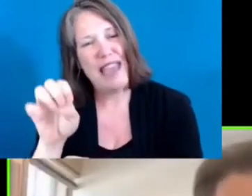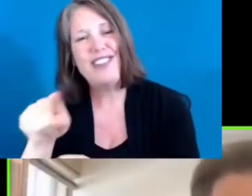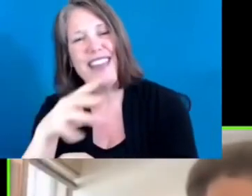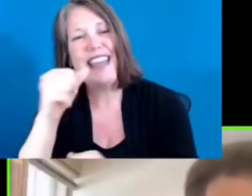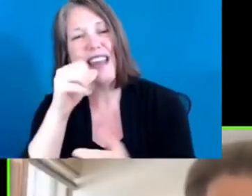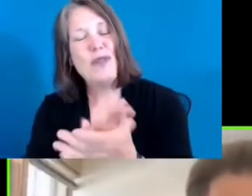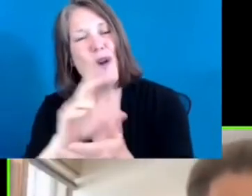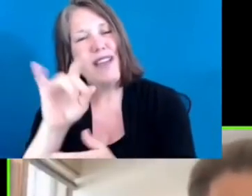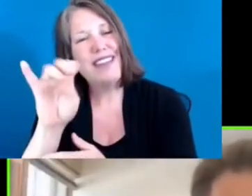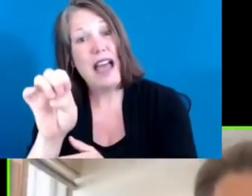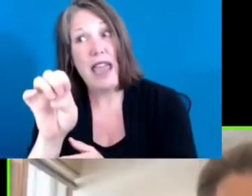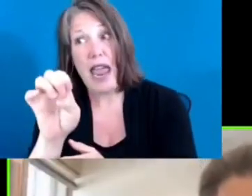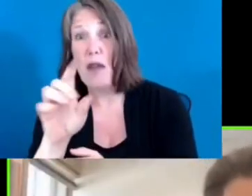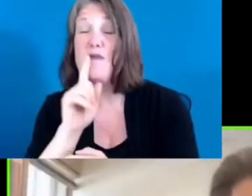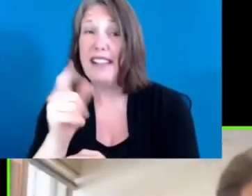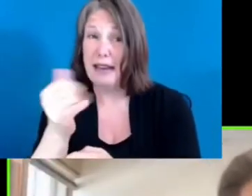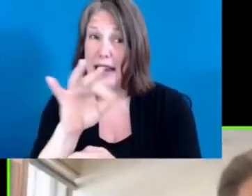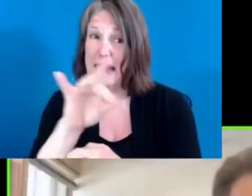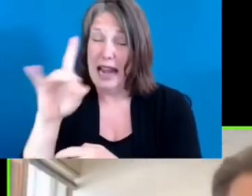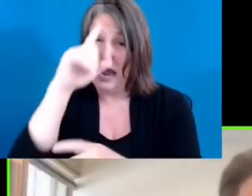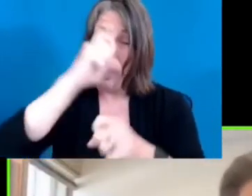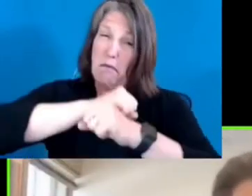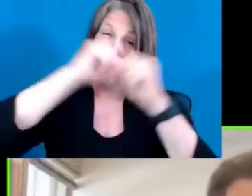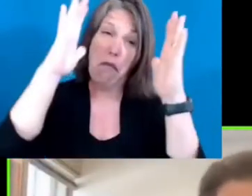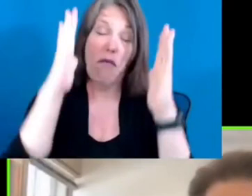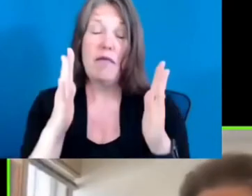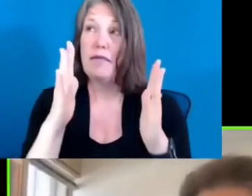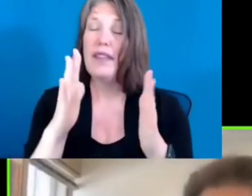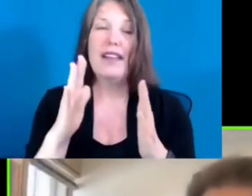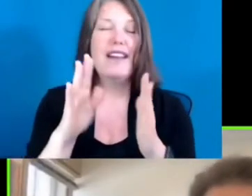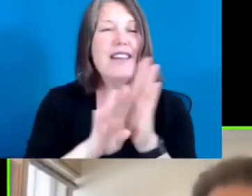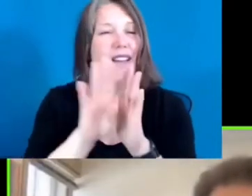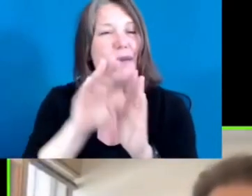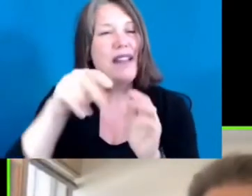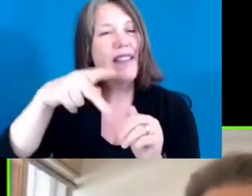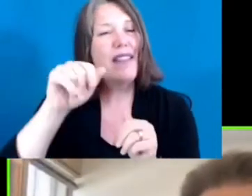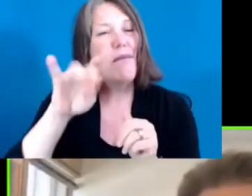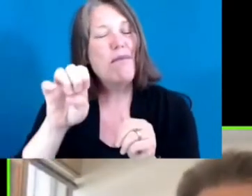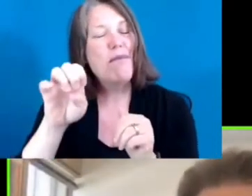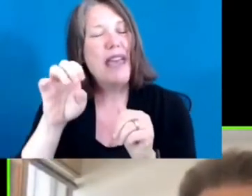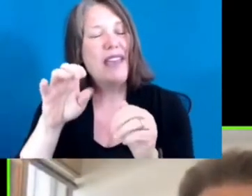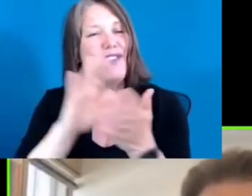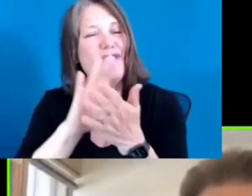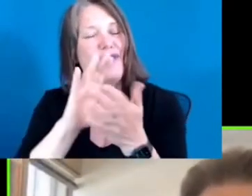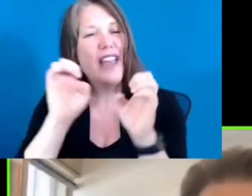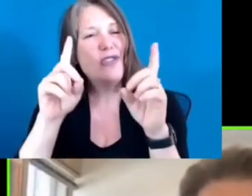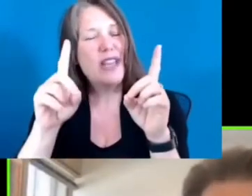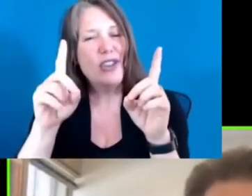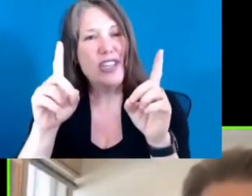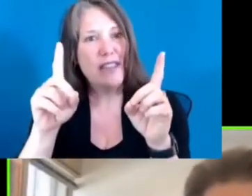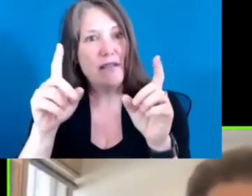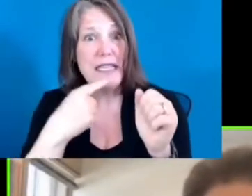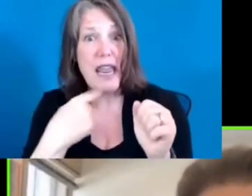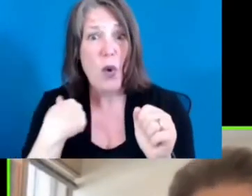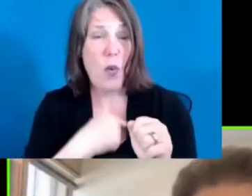Page Education Foundation and beginning to say, we're going to help make this possible. And of course, he's, you know, was a